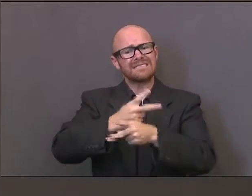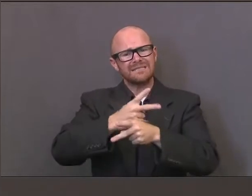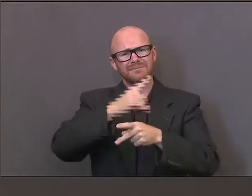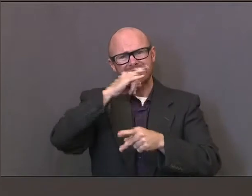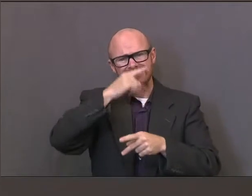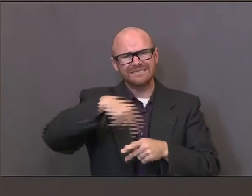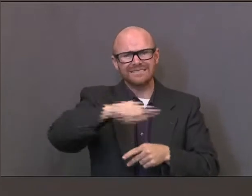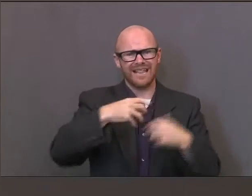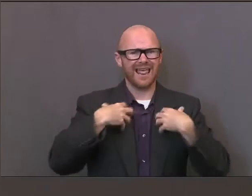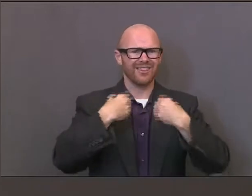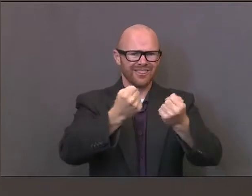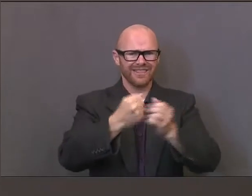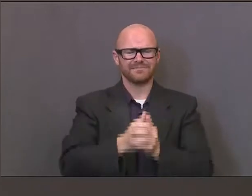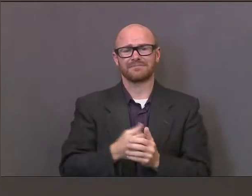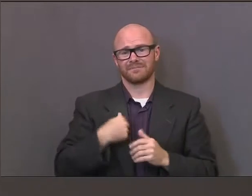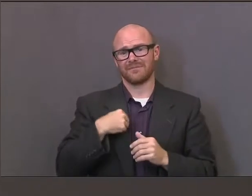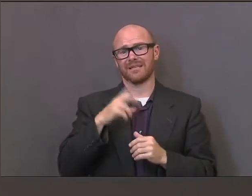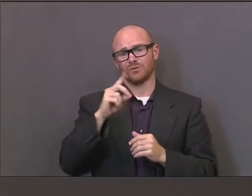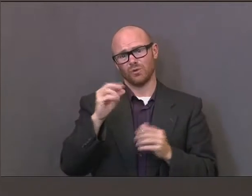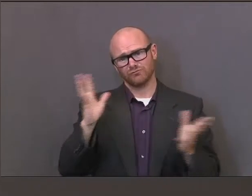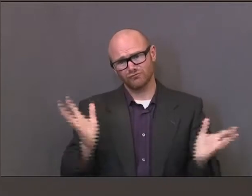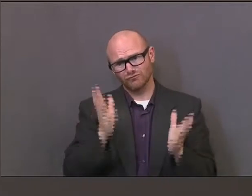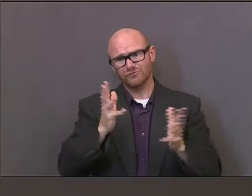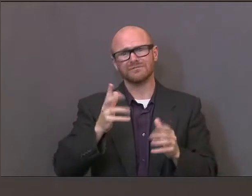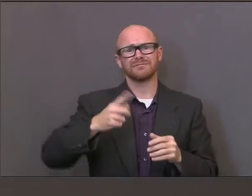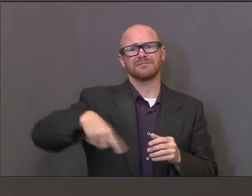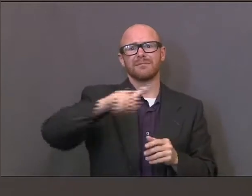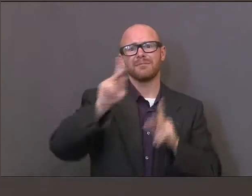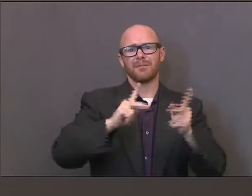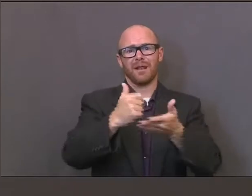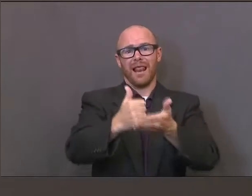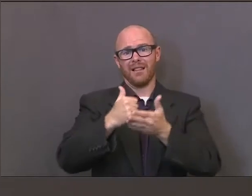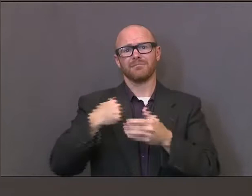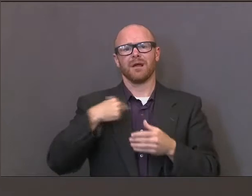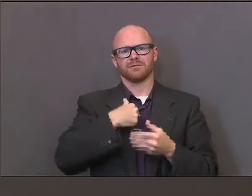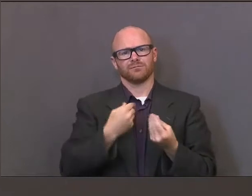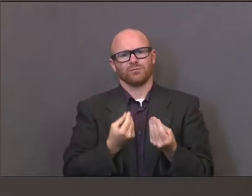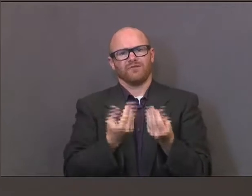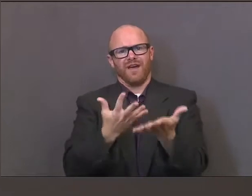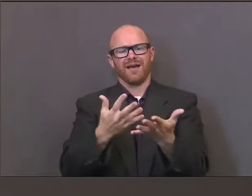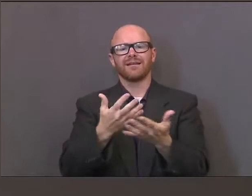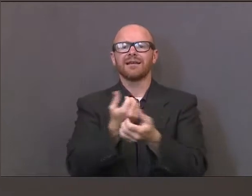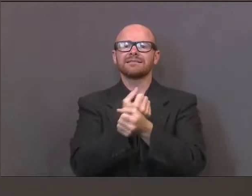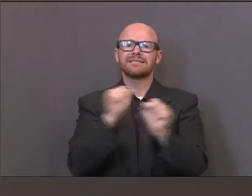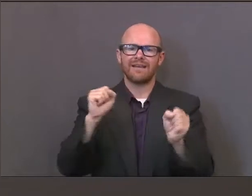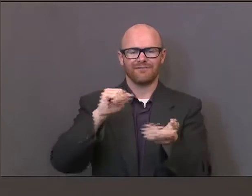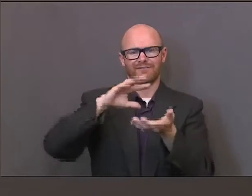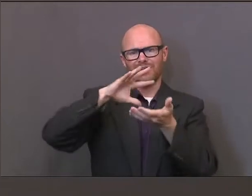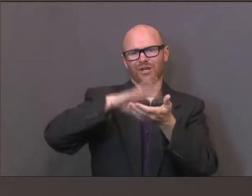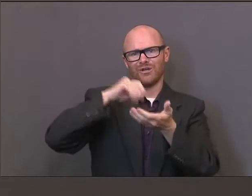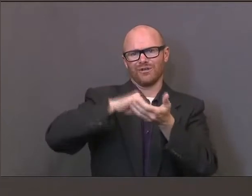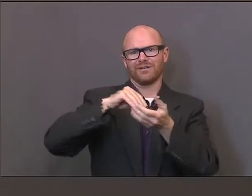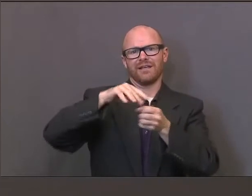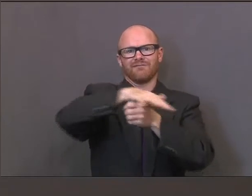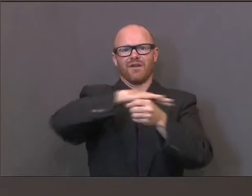ask and urge everyone to please do your part to help us provide these safe learning environments for our students. Thank you.